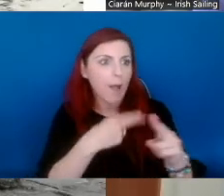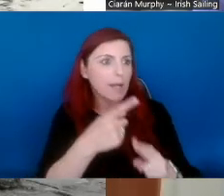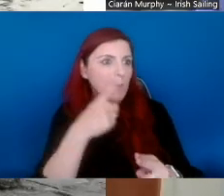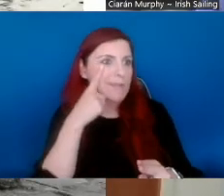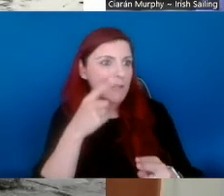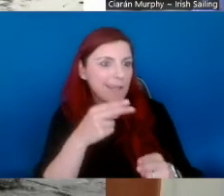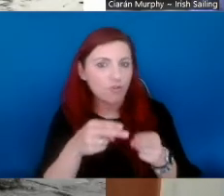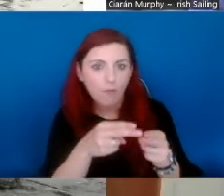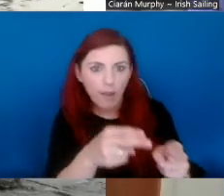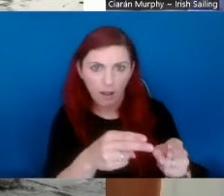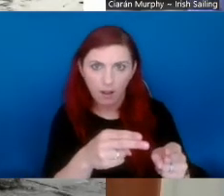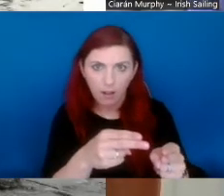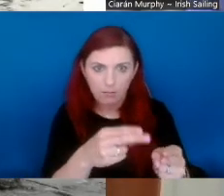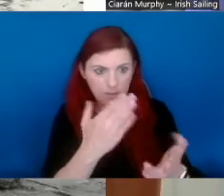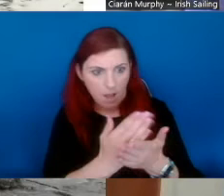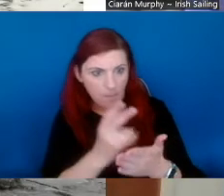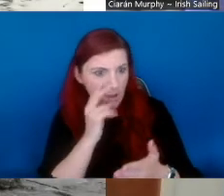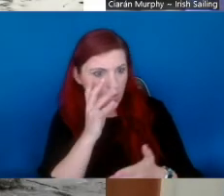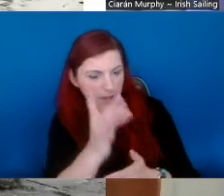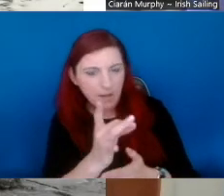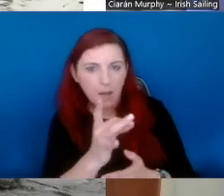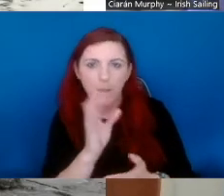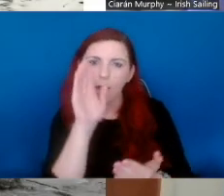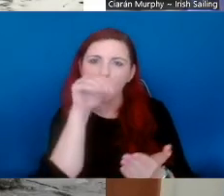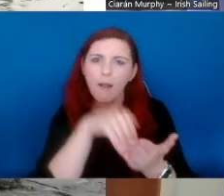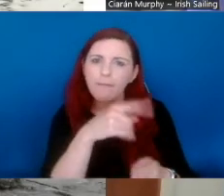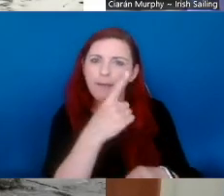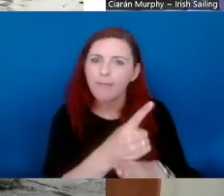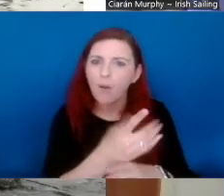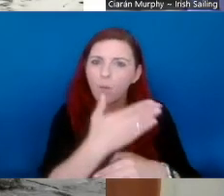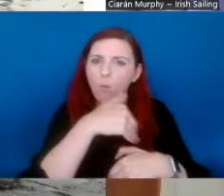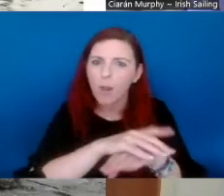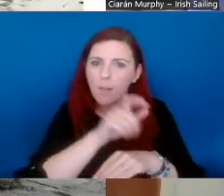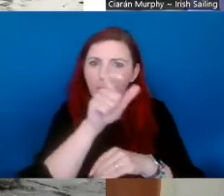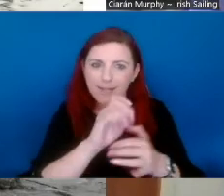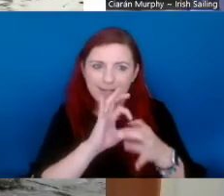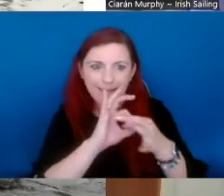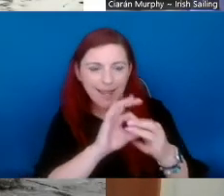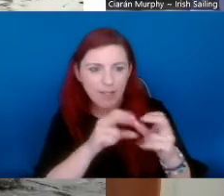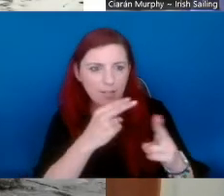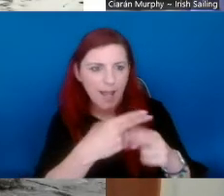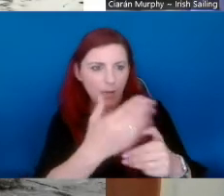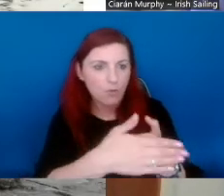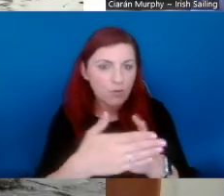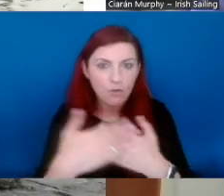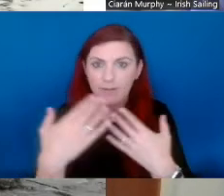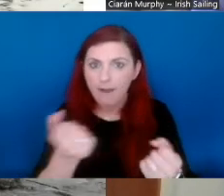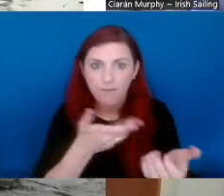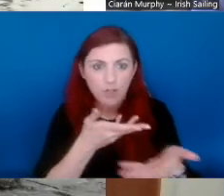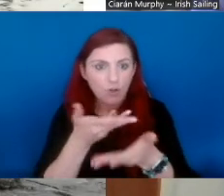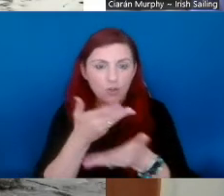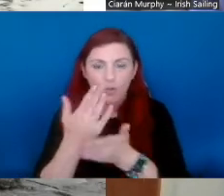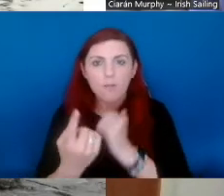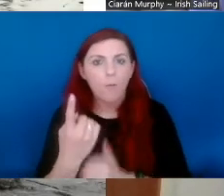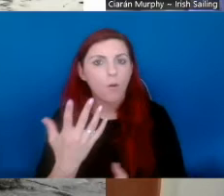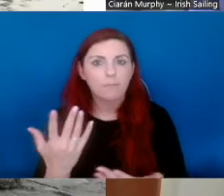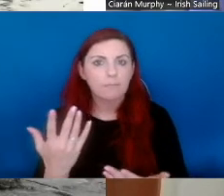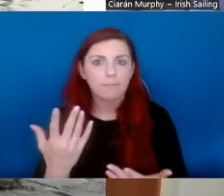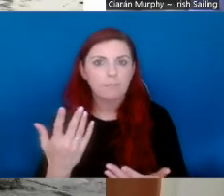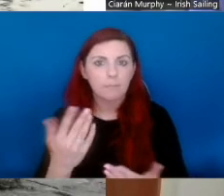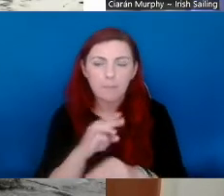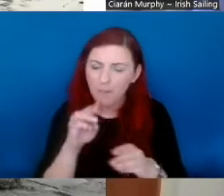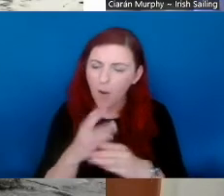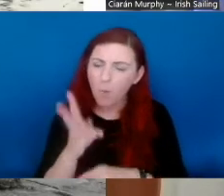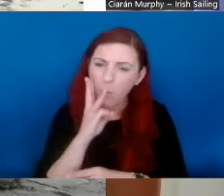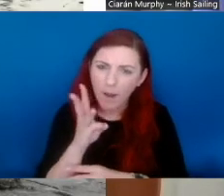somebody surfing, just go up to the van and talk to the lads. If you're walking around and you see a trail, check it out and try it.